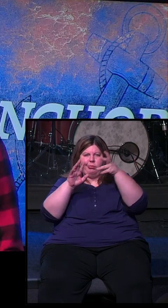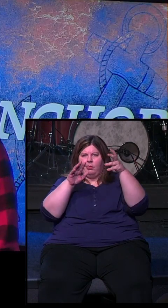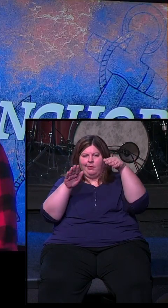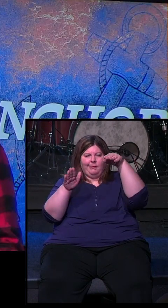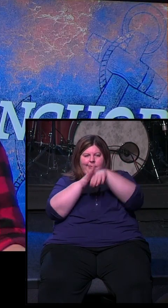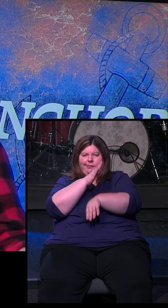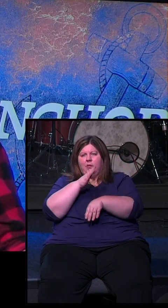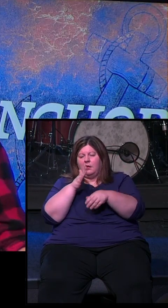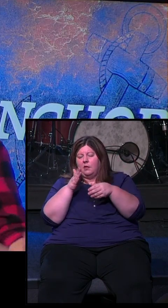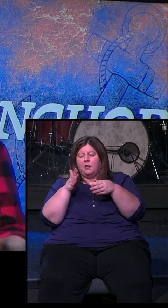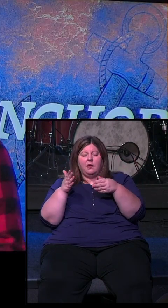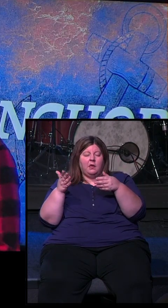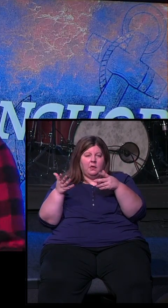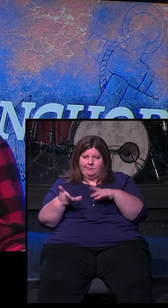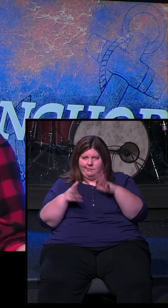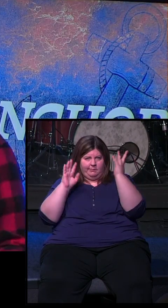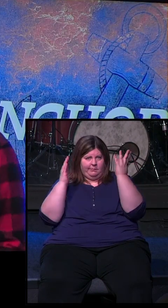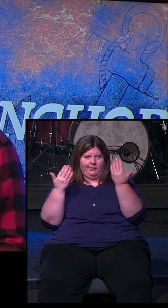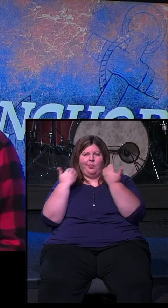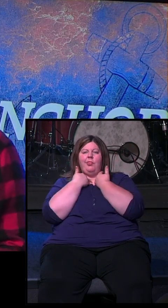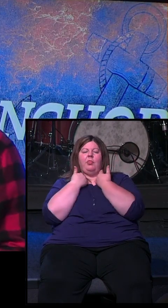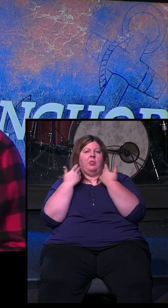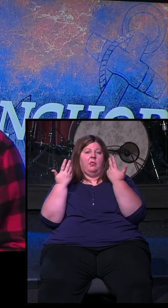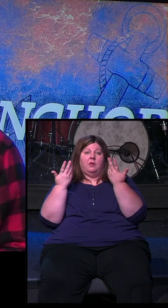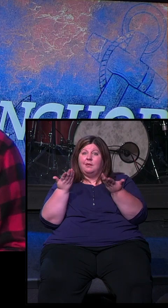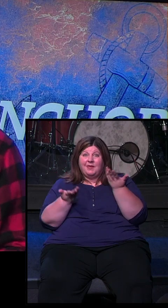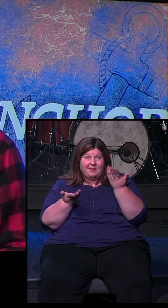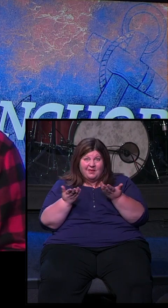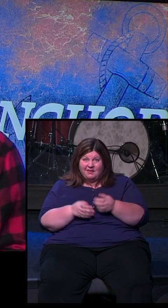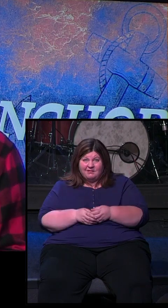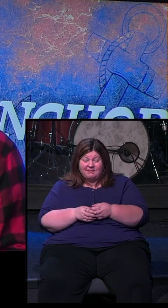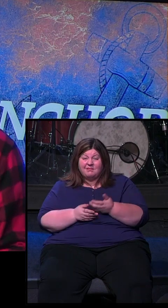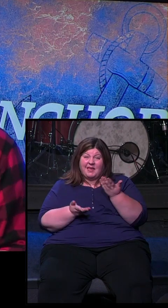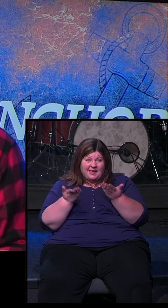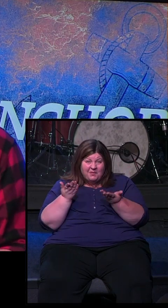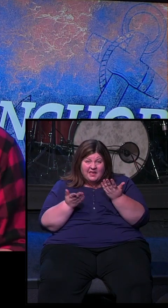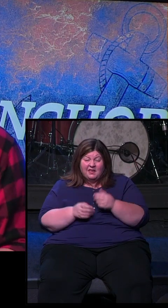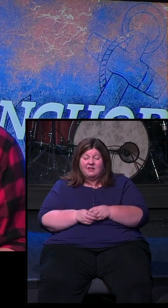economic downturn. You might have a financial crisis personally, and it might drain all of your savings. It might happen.